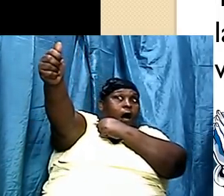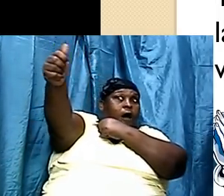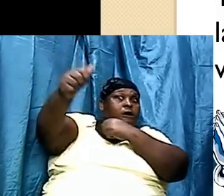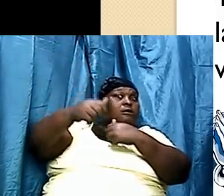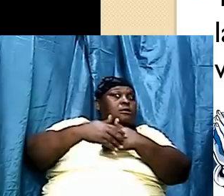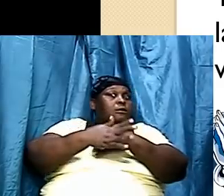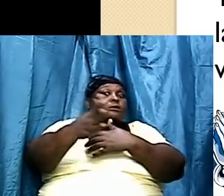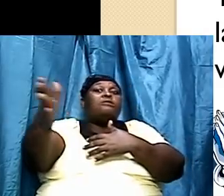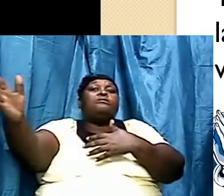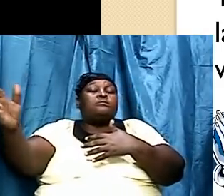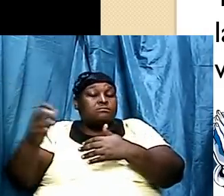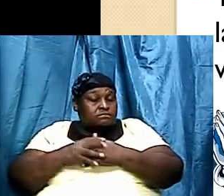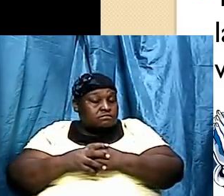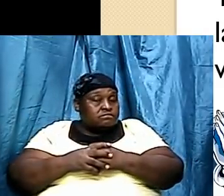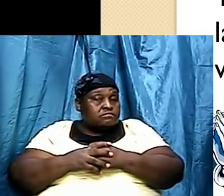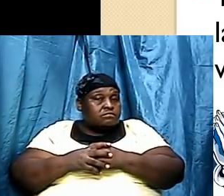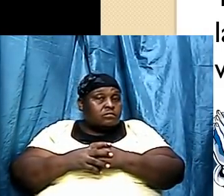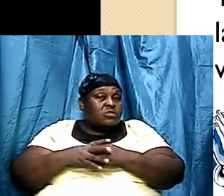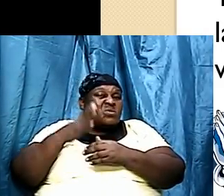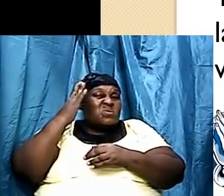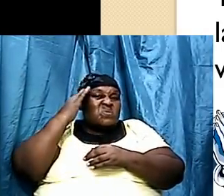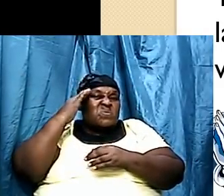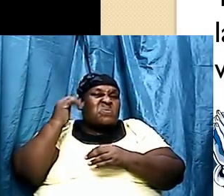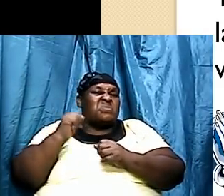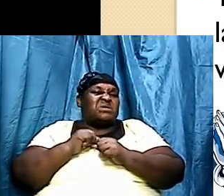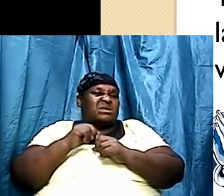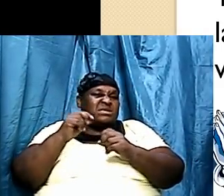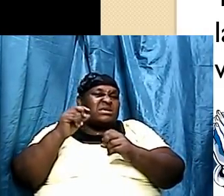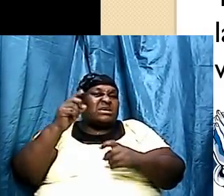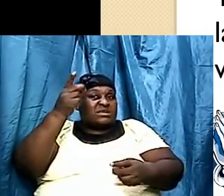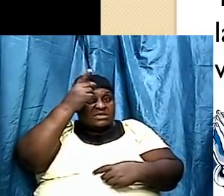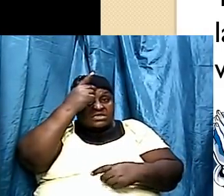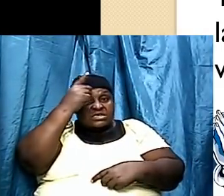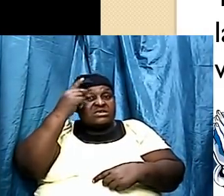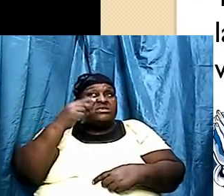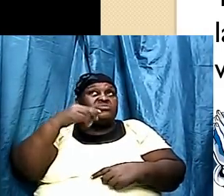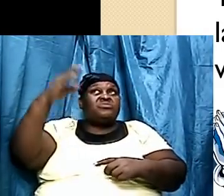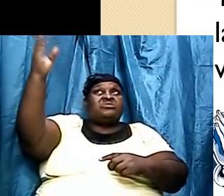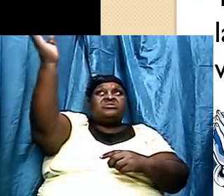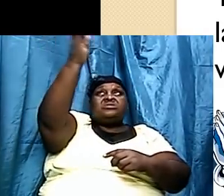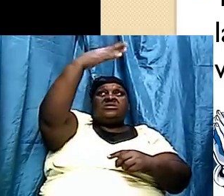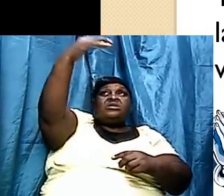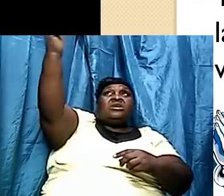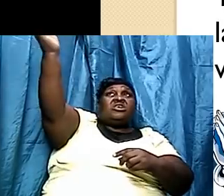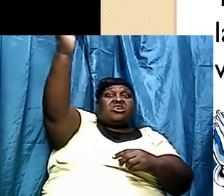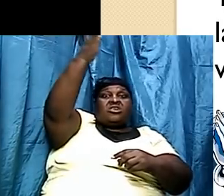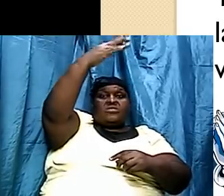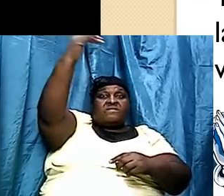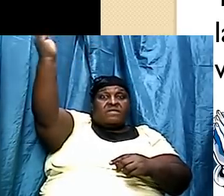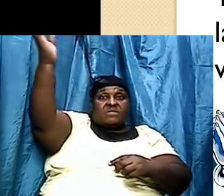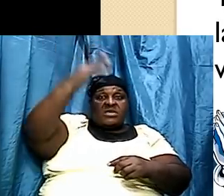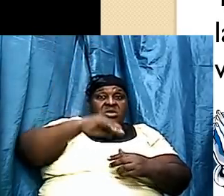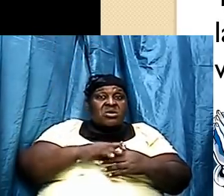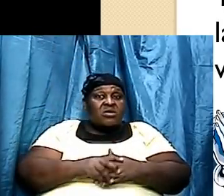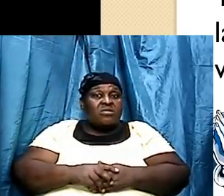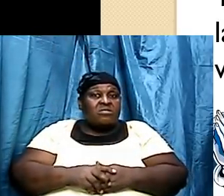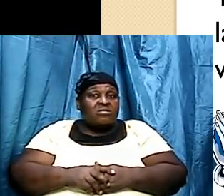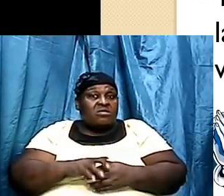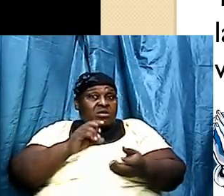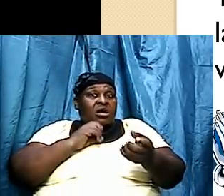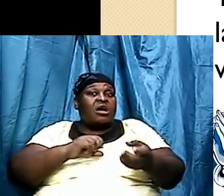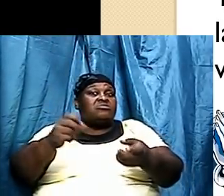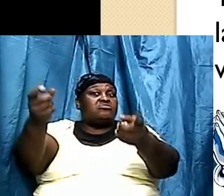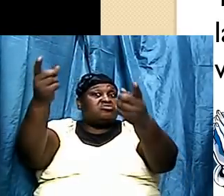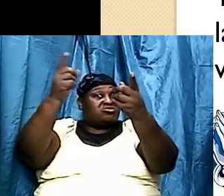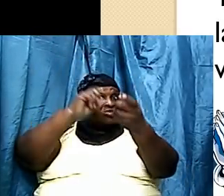powerful, he knew that the disease could be airborne. could be transferred through the ear by passing from the skin, the pus and the disease that transferred from the person.